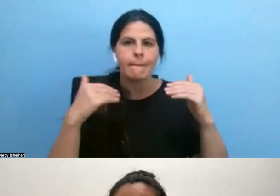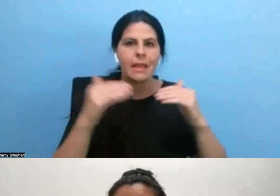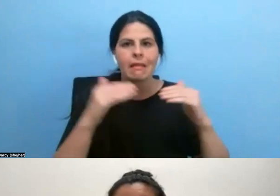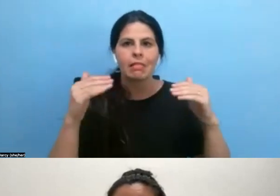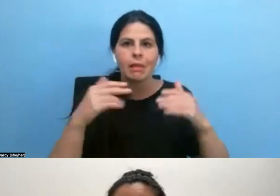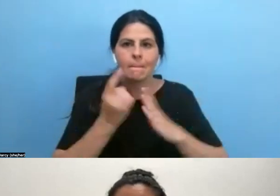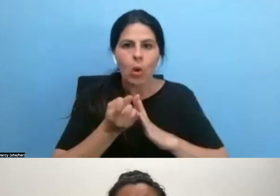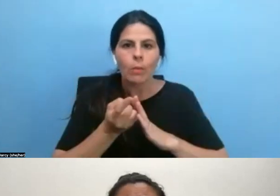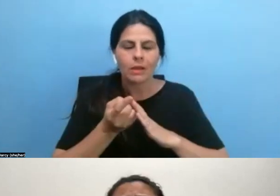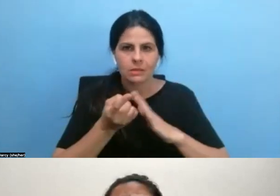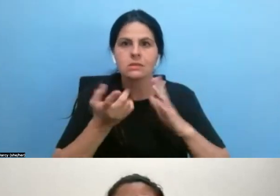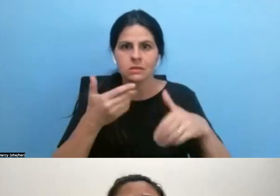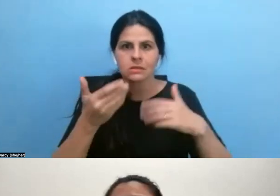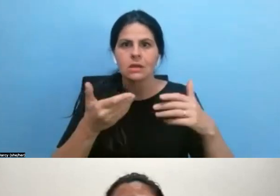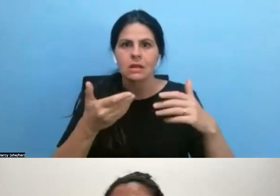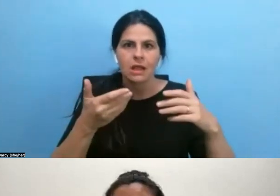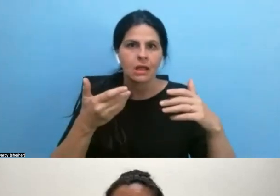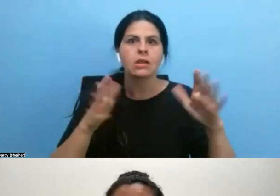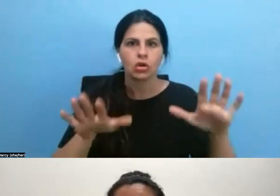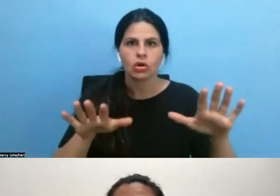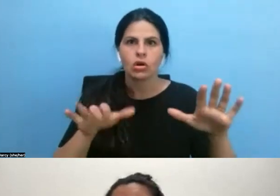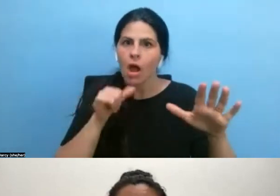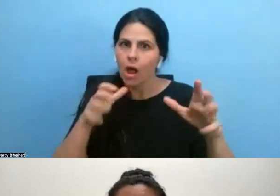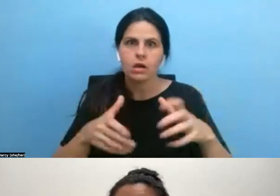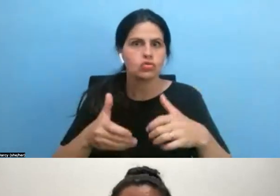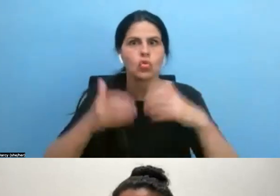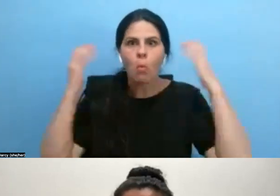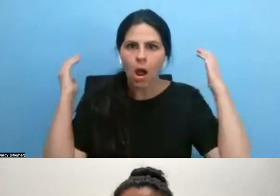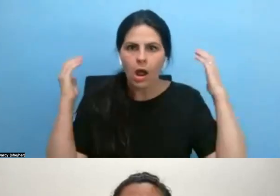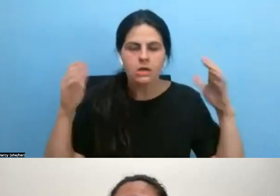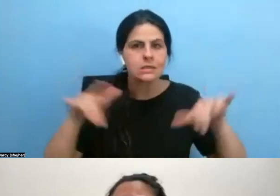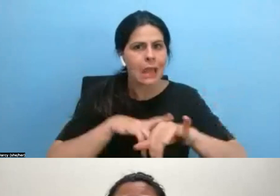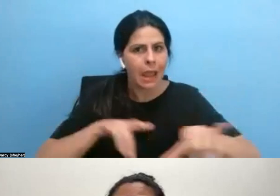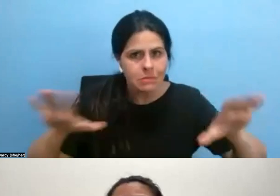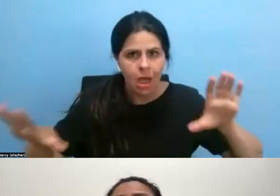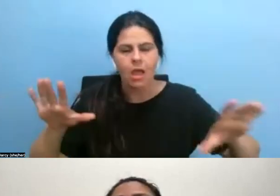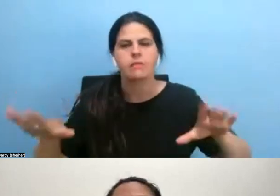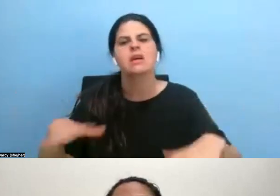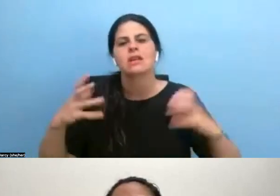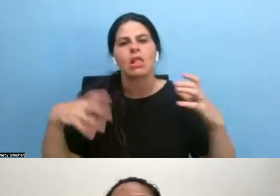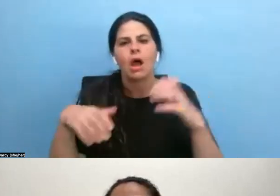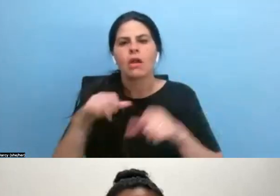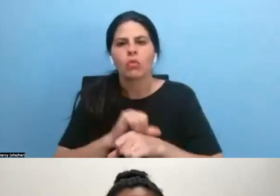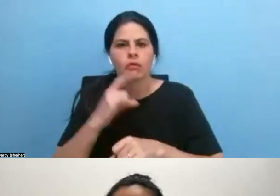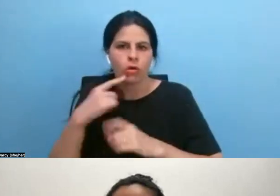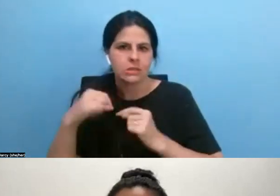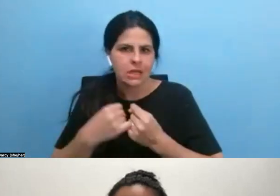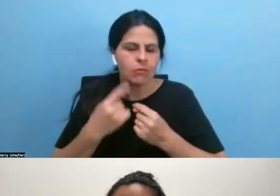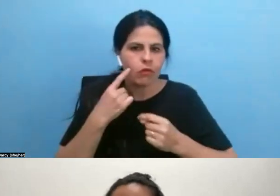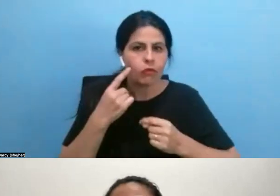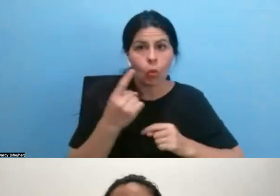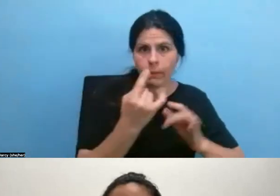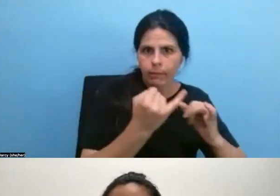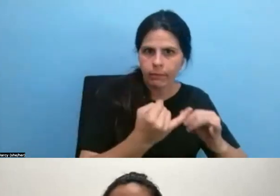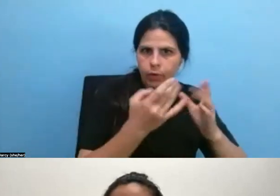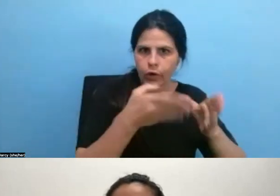developing your applications. Cause that's, that's a lot of work for a team. It's a lot of work for one individual. So, um, yes, totally